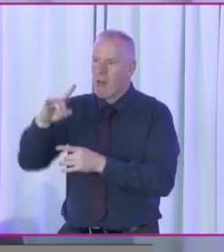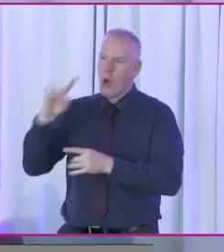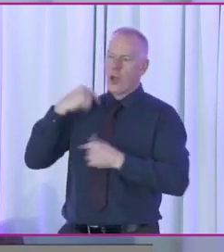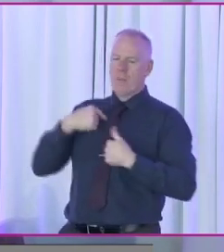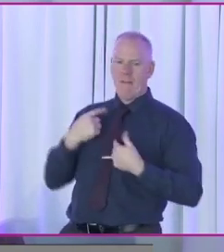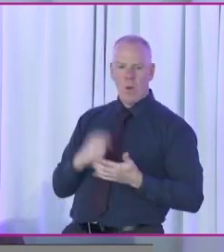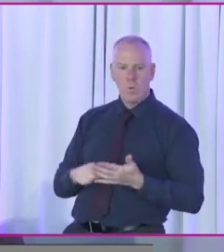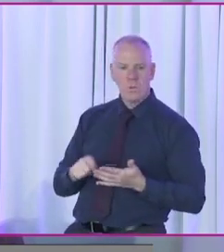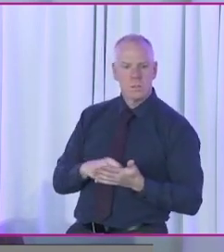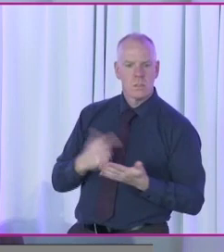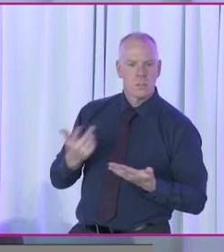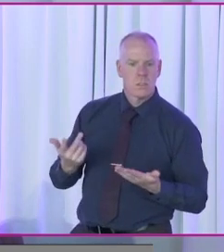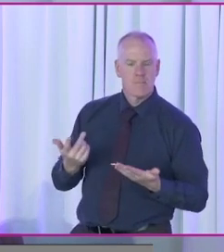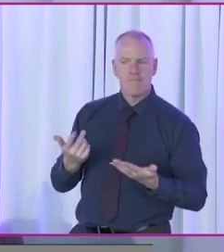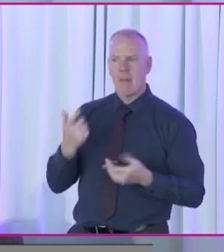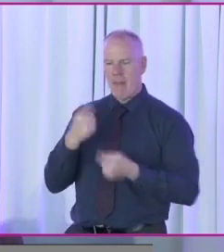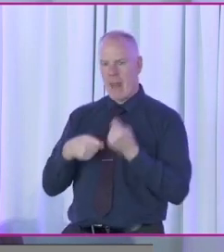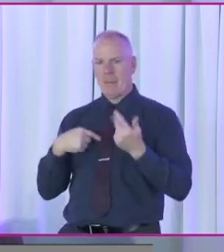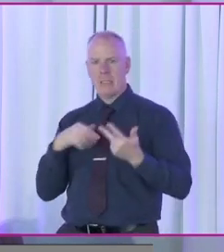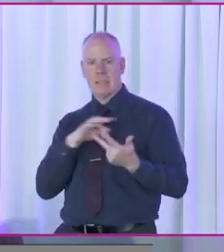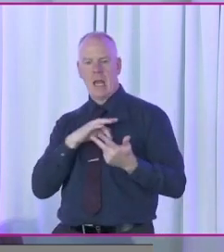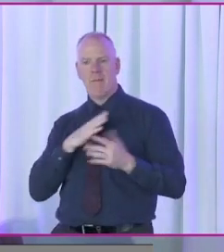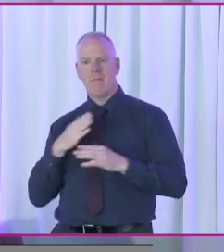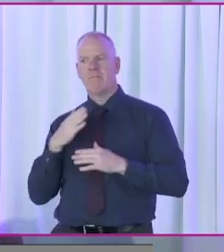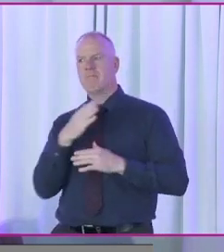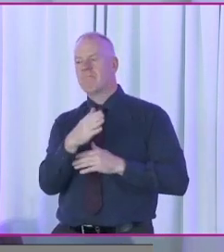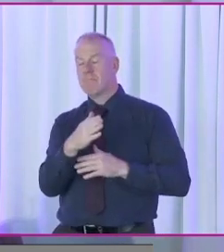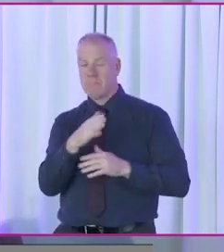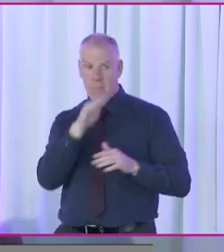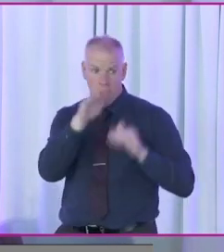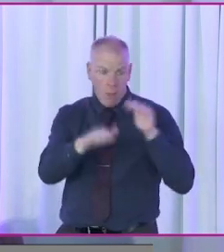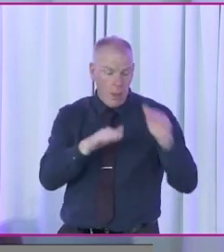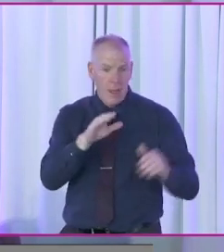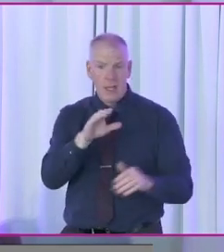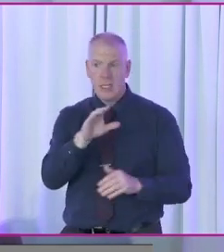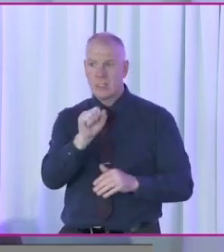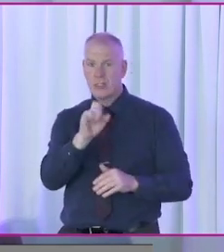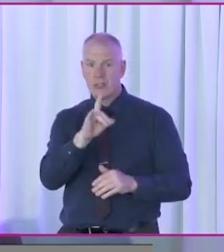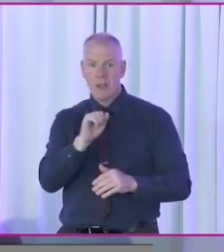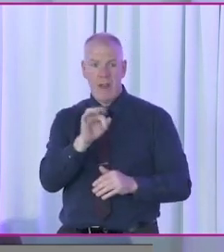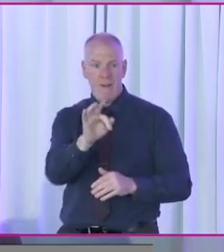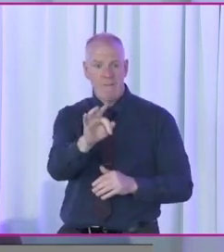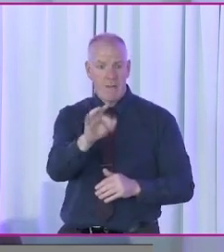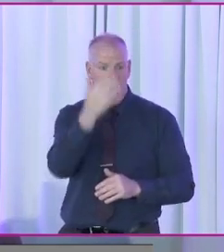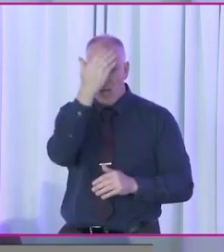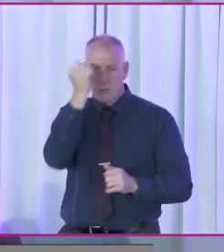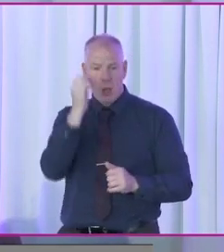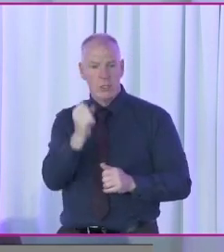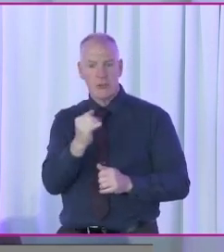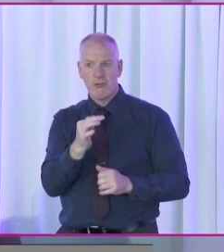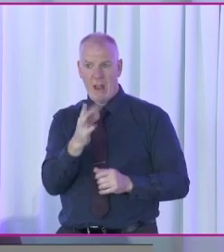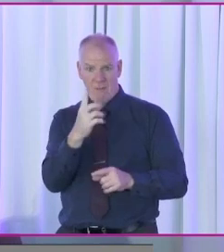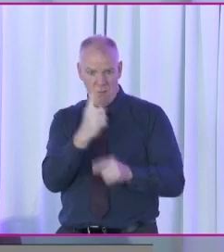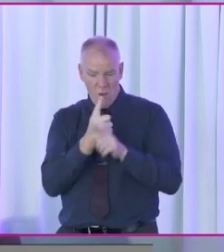So I went to all sorts of people. The sheriffs, I didn't know that the sheriff's office had something to do with it, but they all